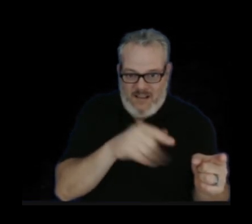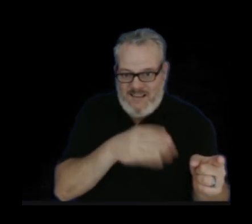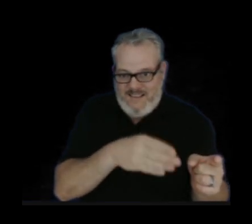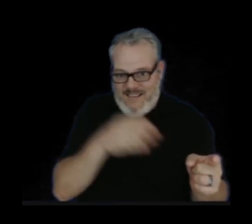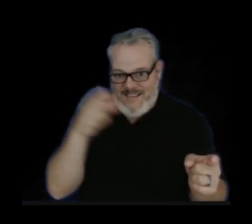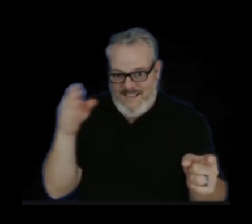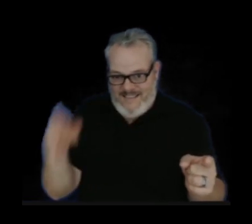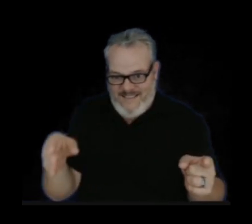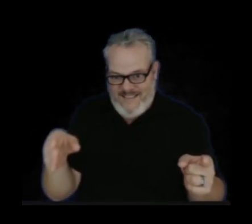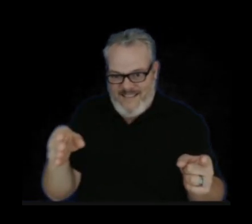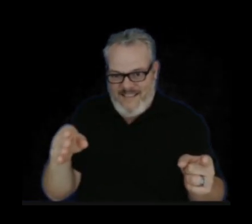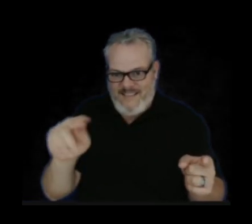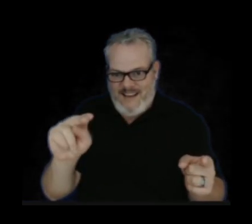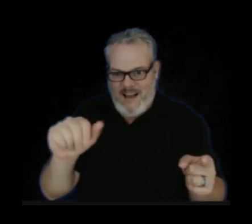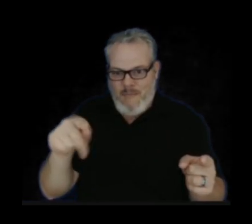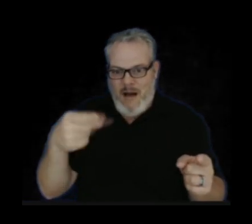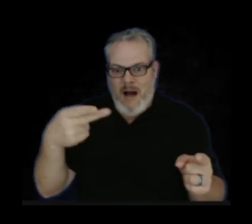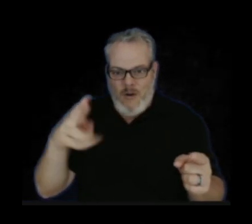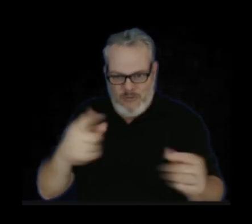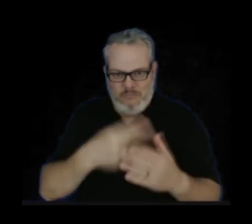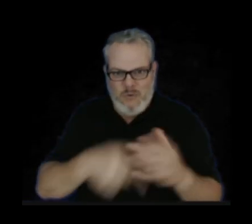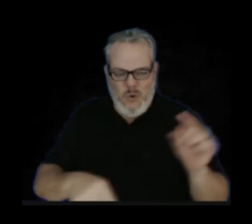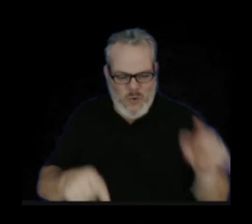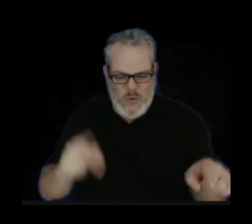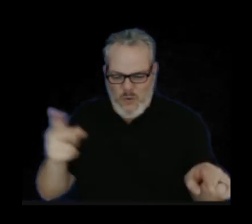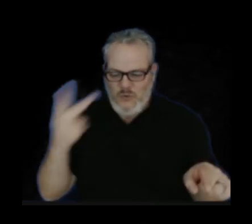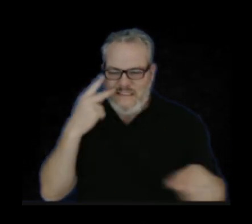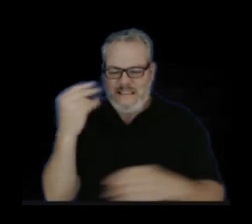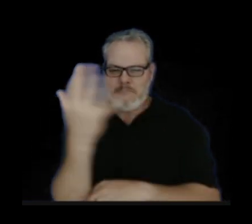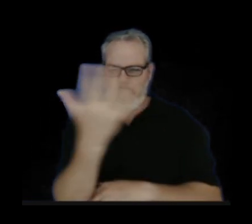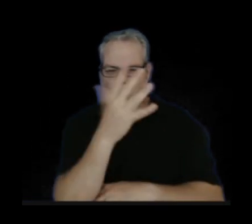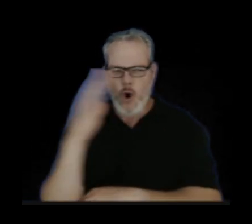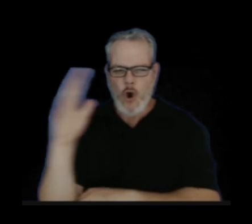see some smoke and webcam images from some vegetation burning in this area.